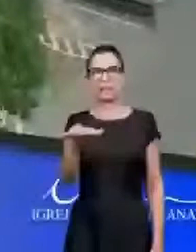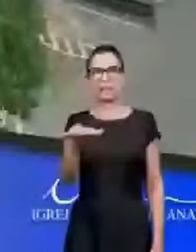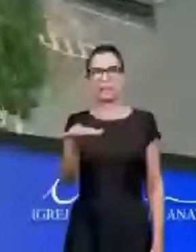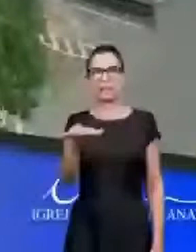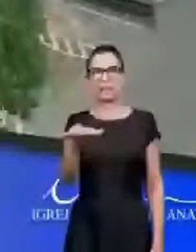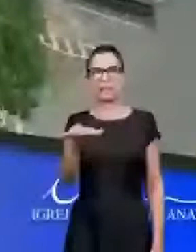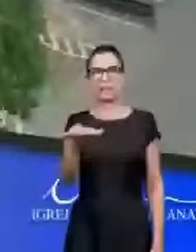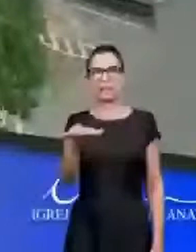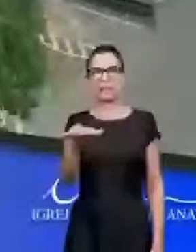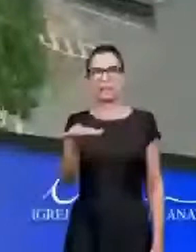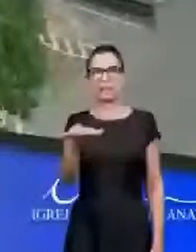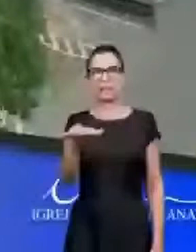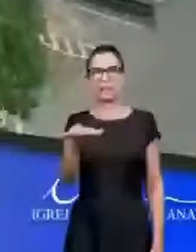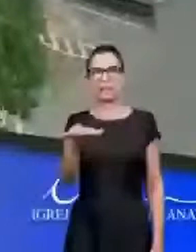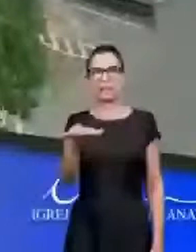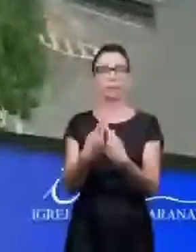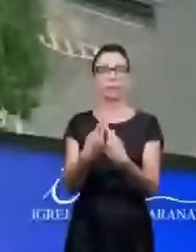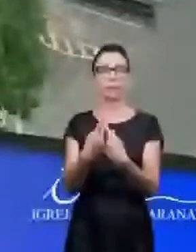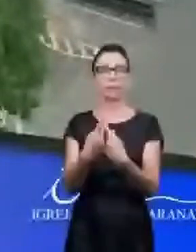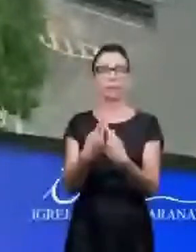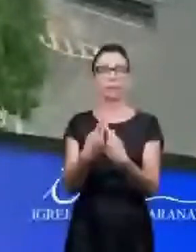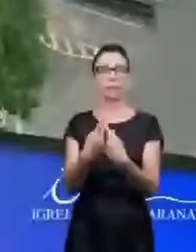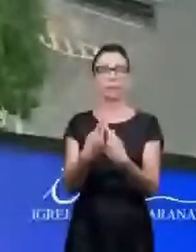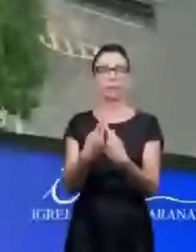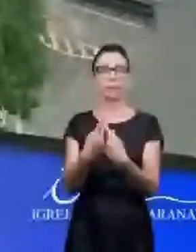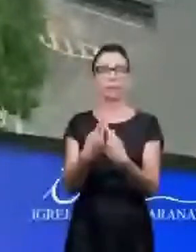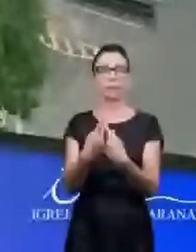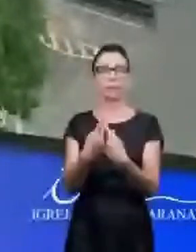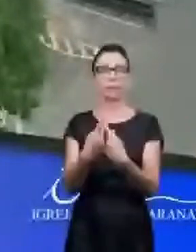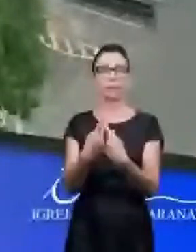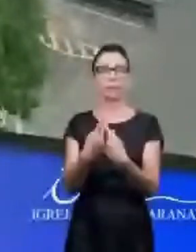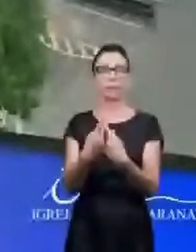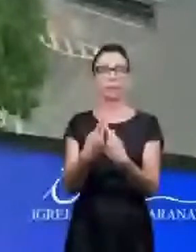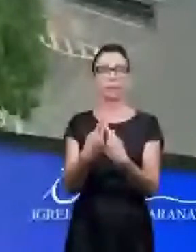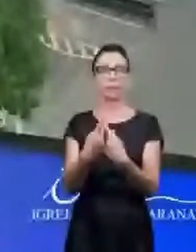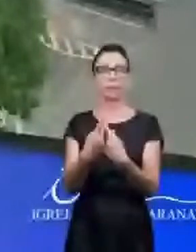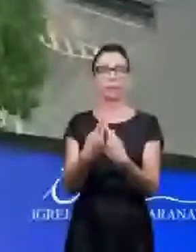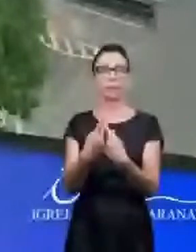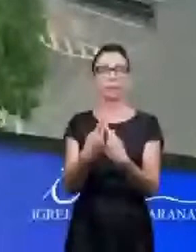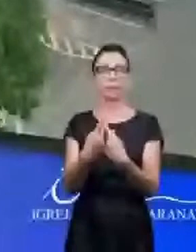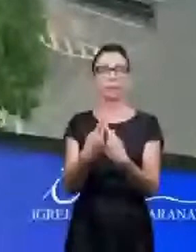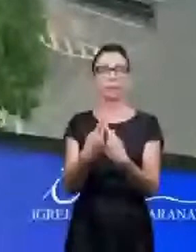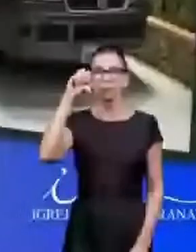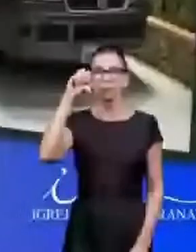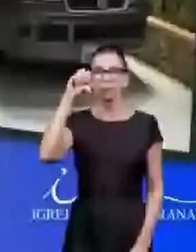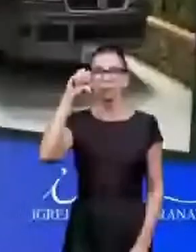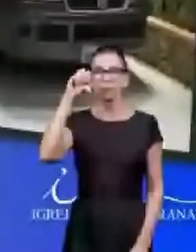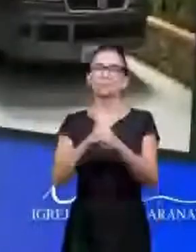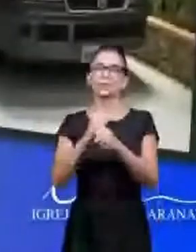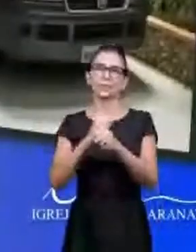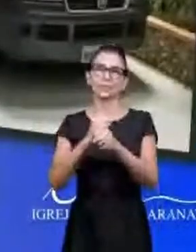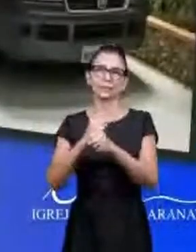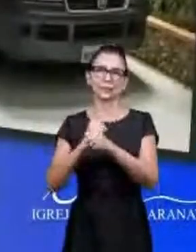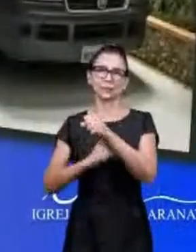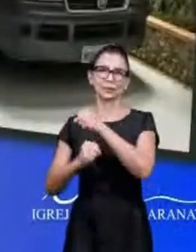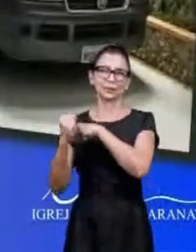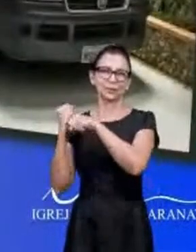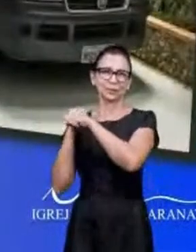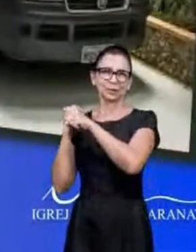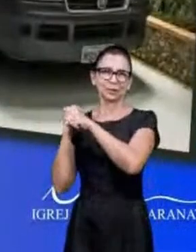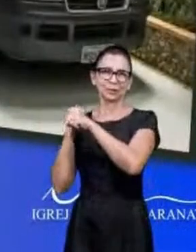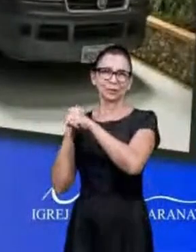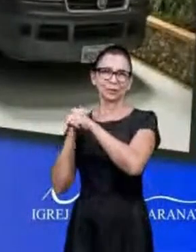yesterday, on the 2nd of July, it's been there nine years. We are commemorating nine years